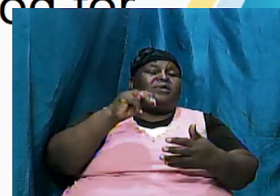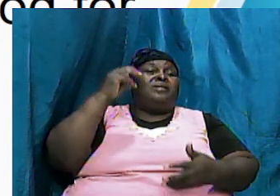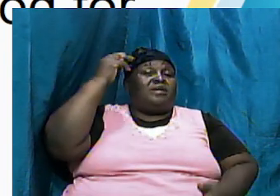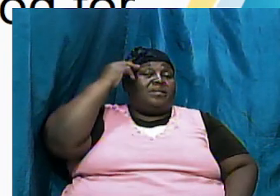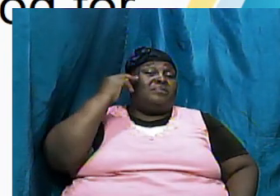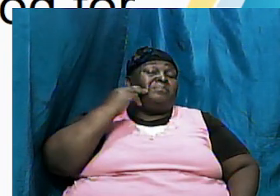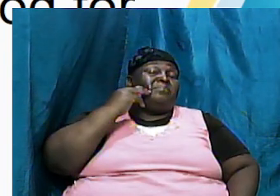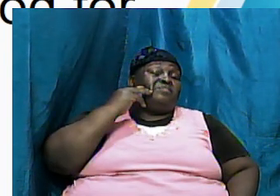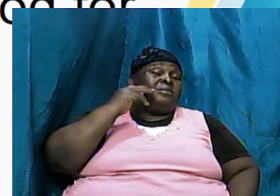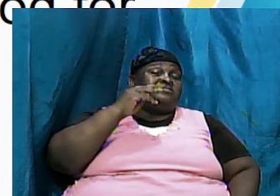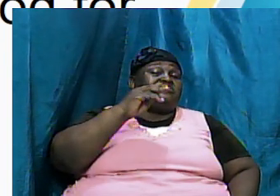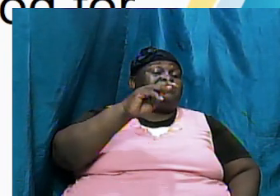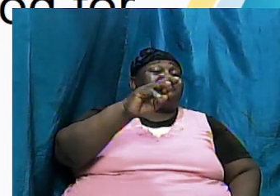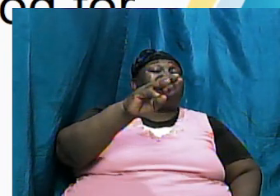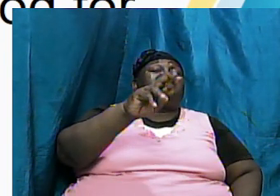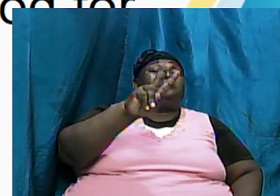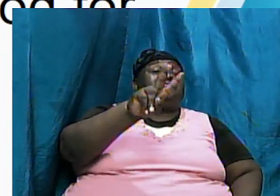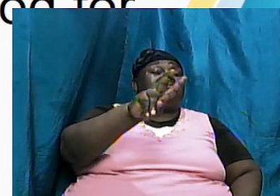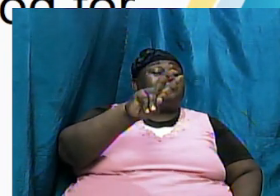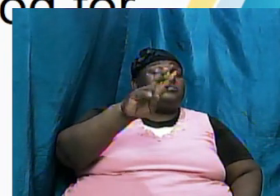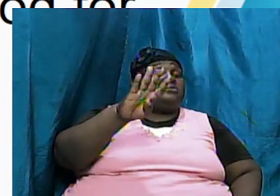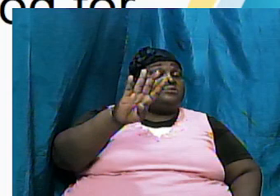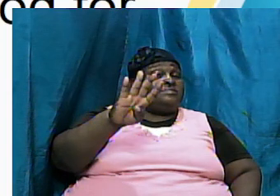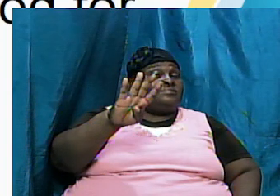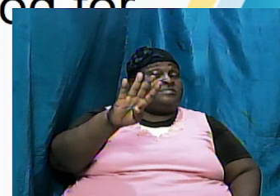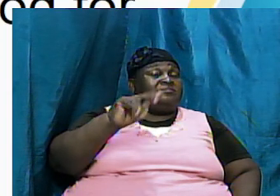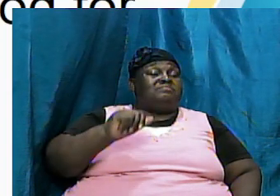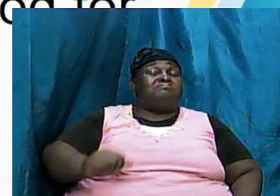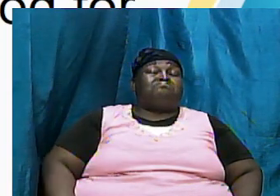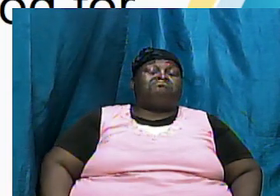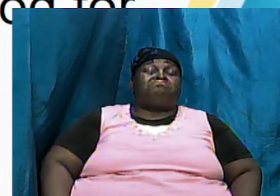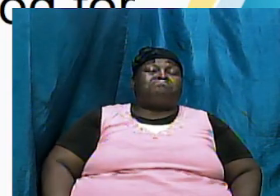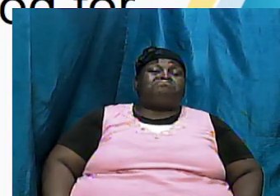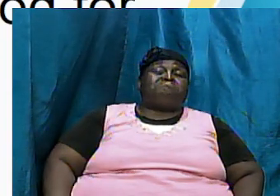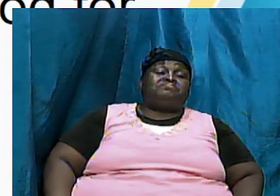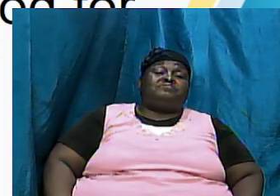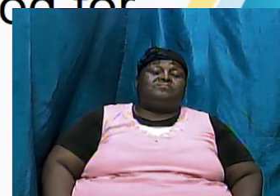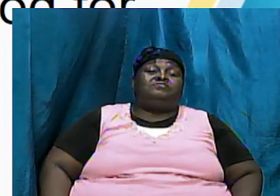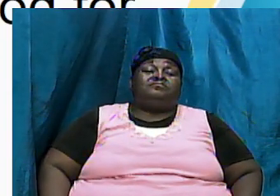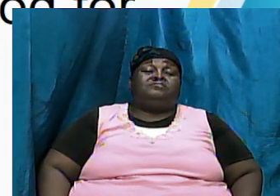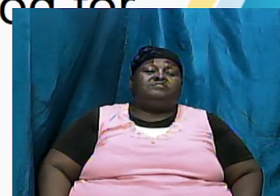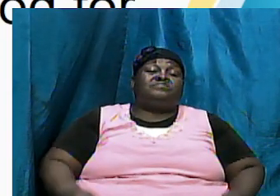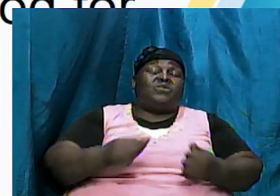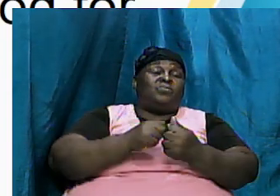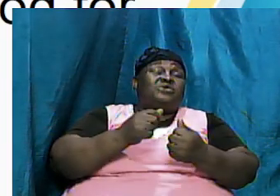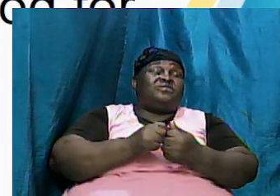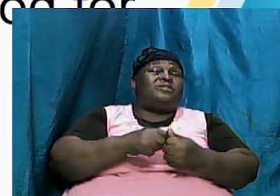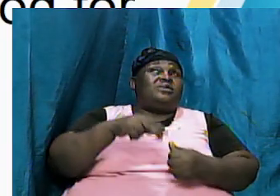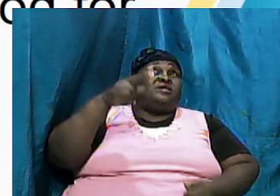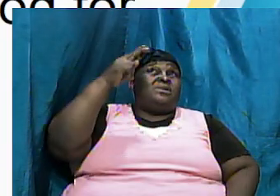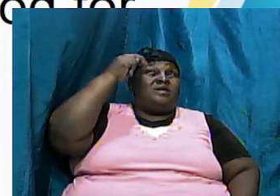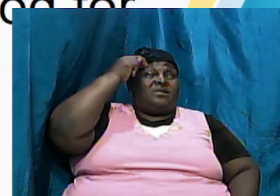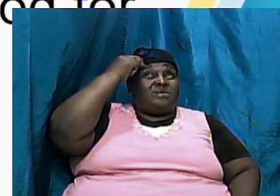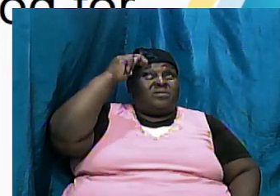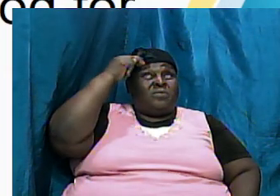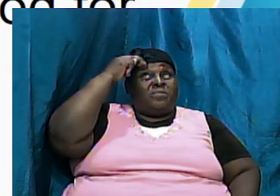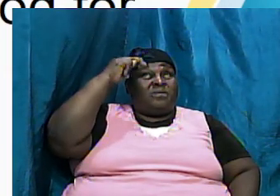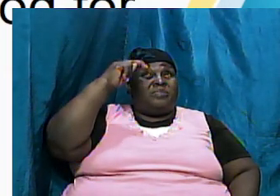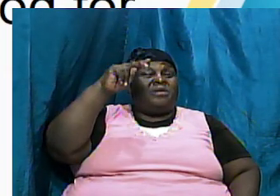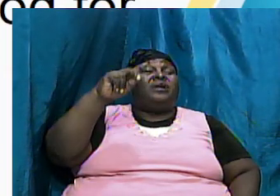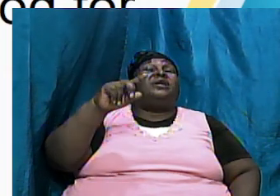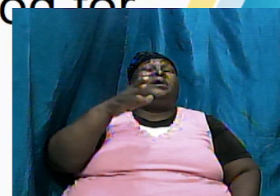in the instances that we read earlier both with Noah and even afterwards with Lot